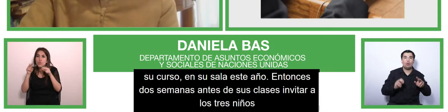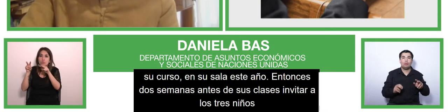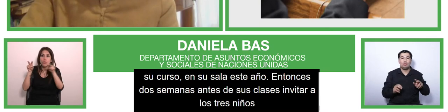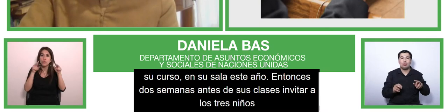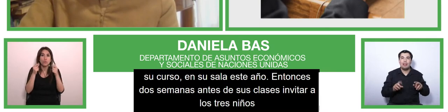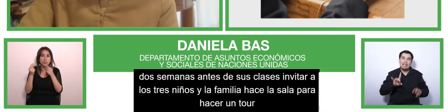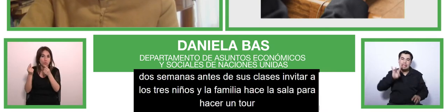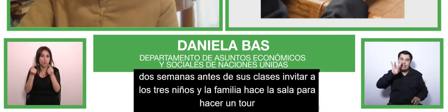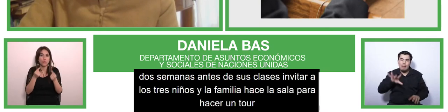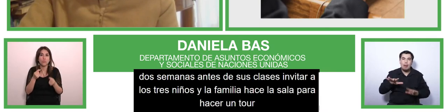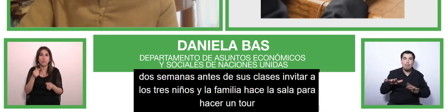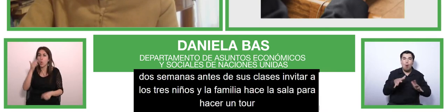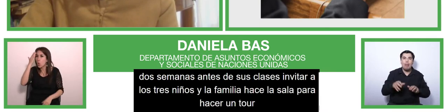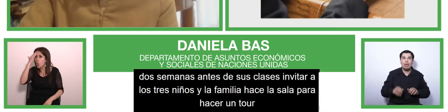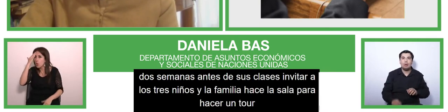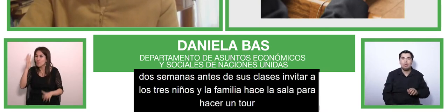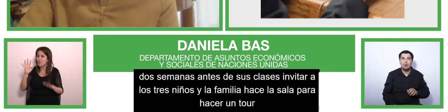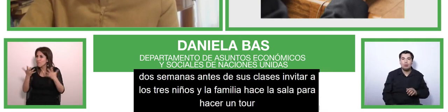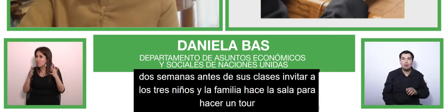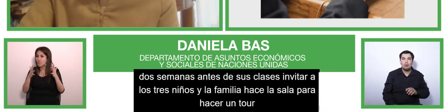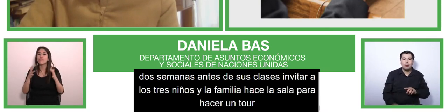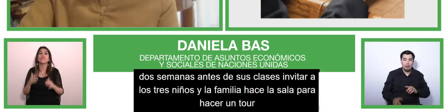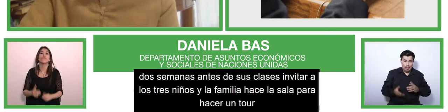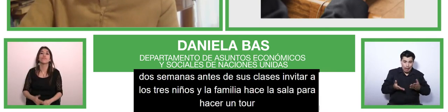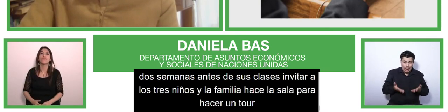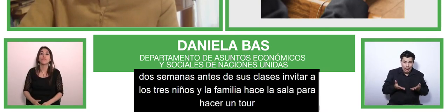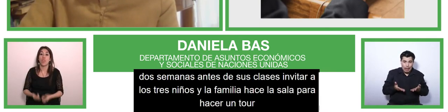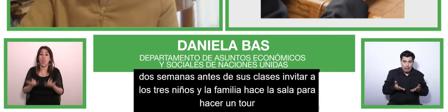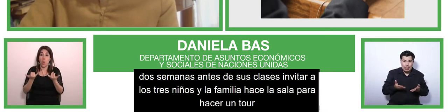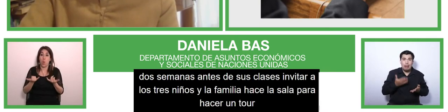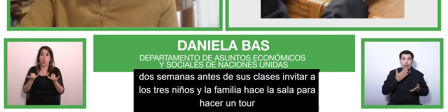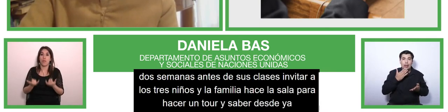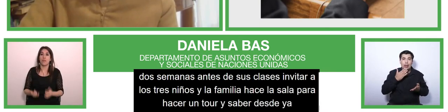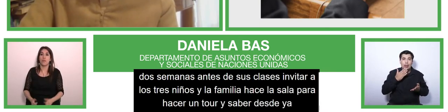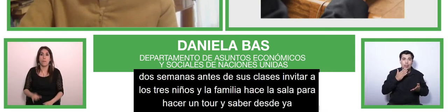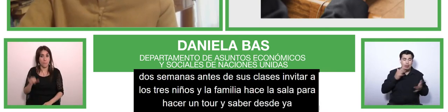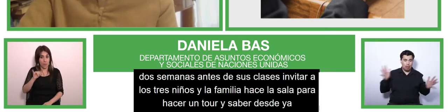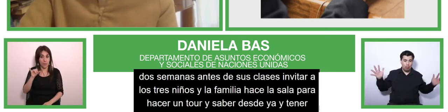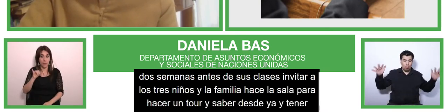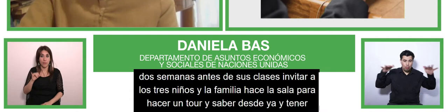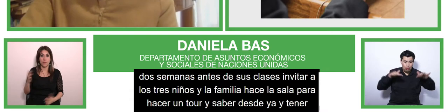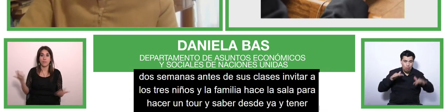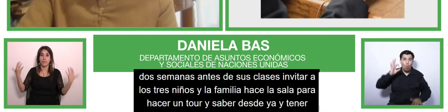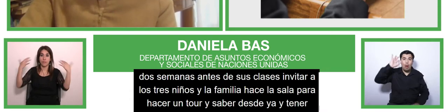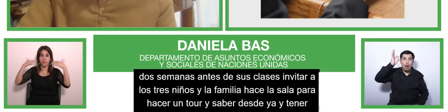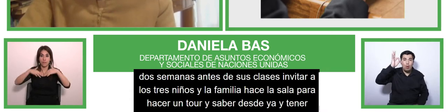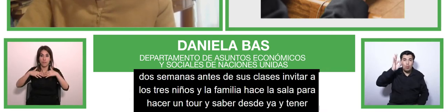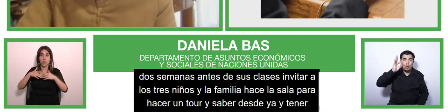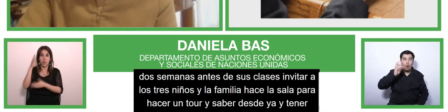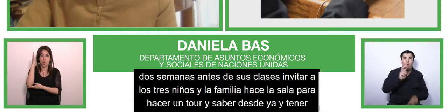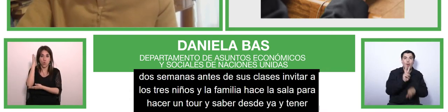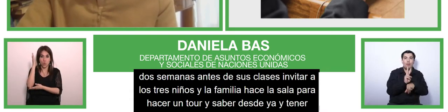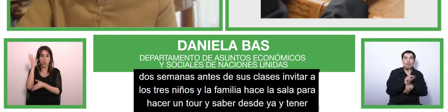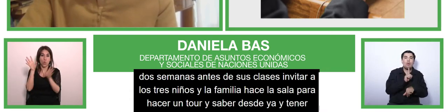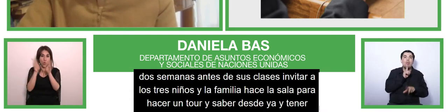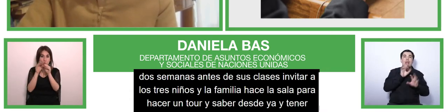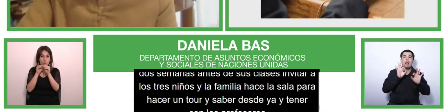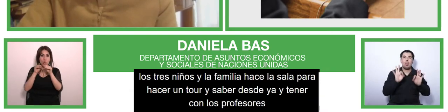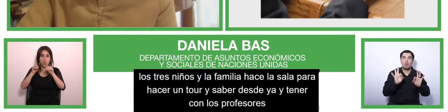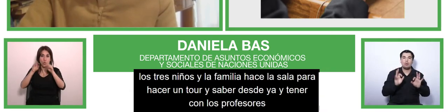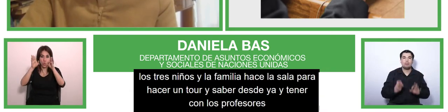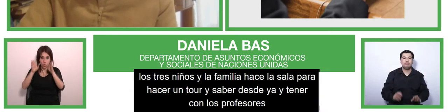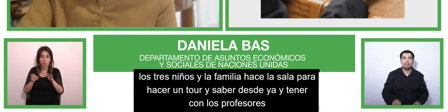special education teacher she makes sure to provide information about back to school night and